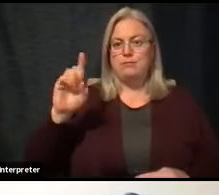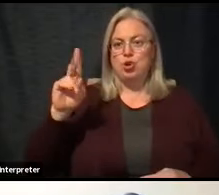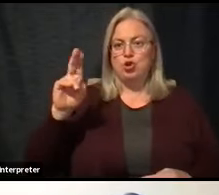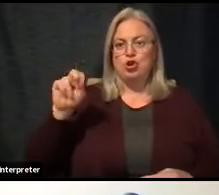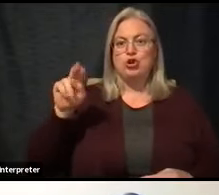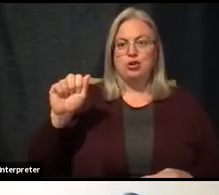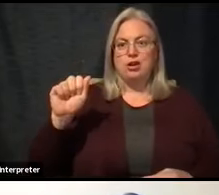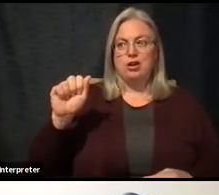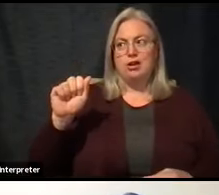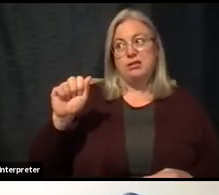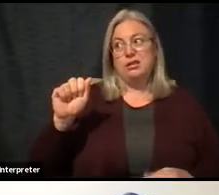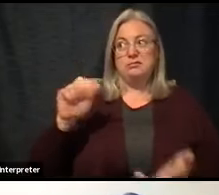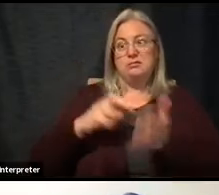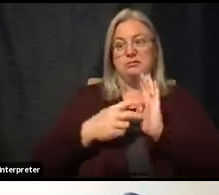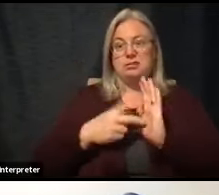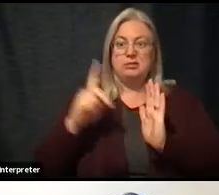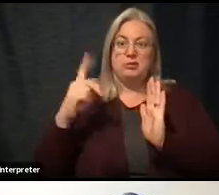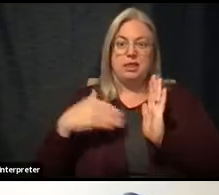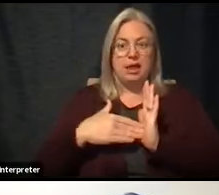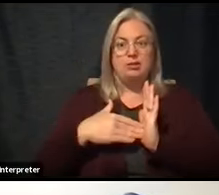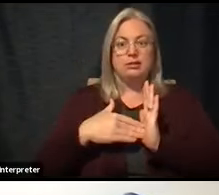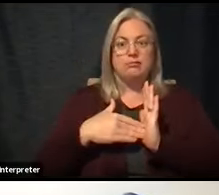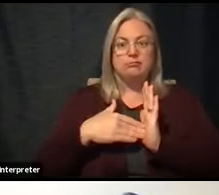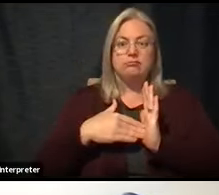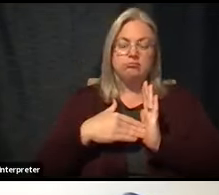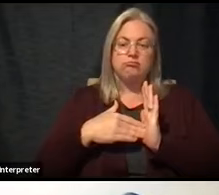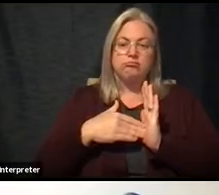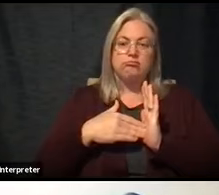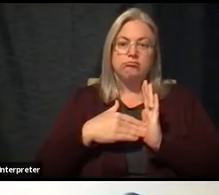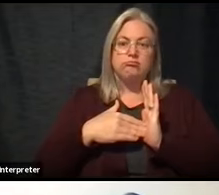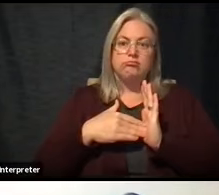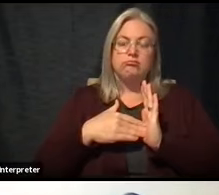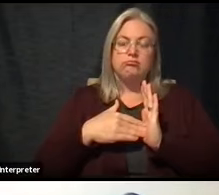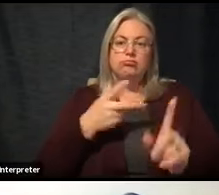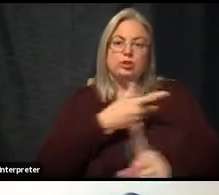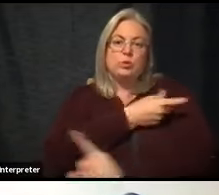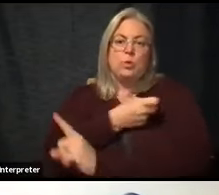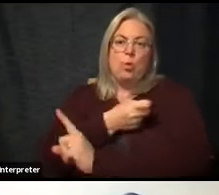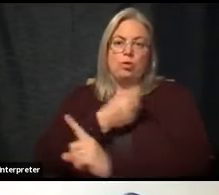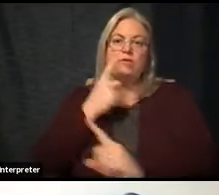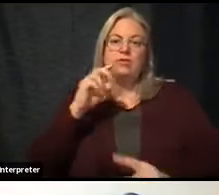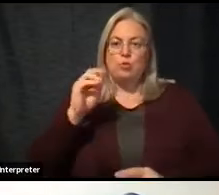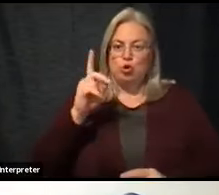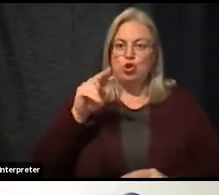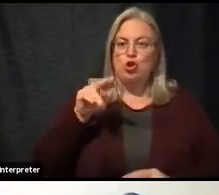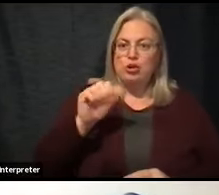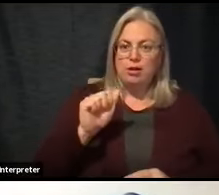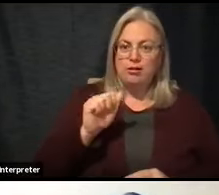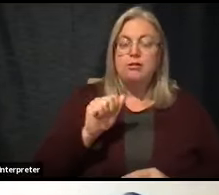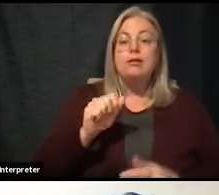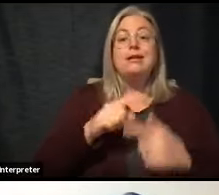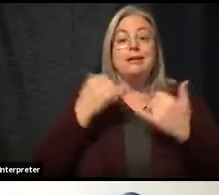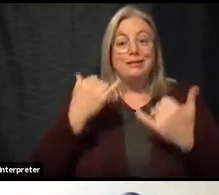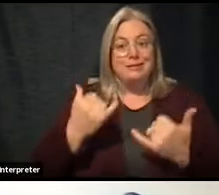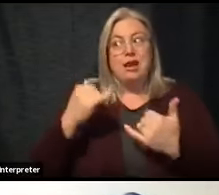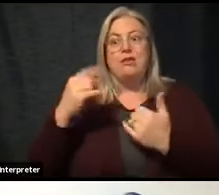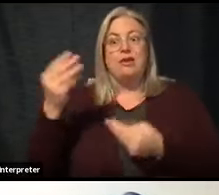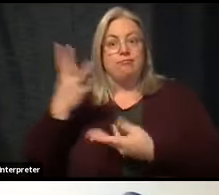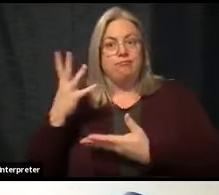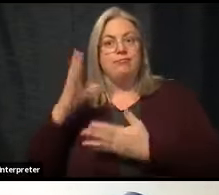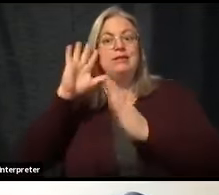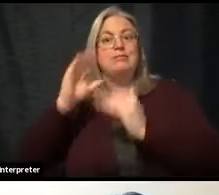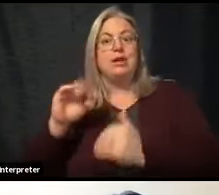That's about 1,000 doses of that. But now we're told to expect an additional